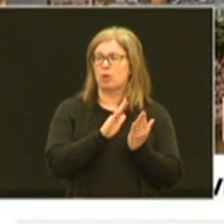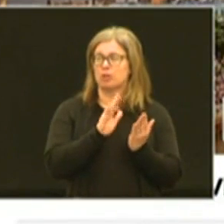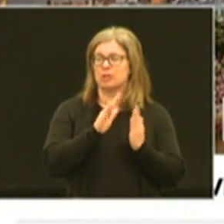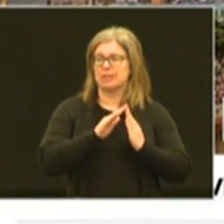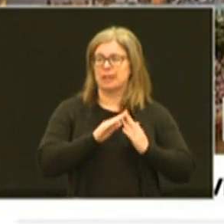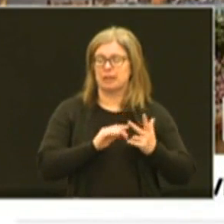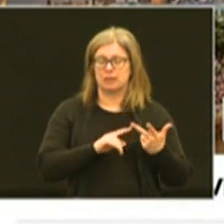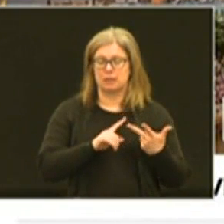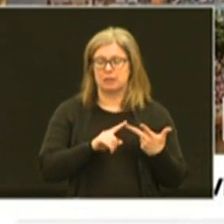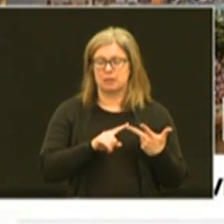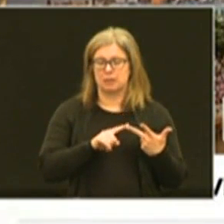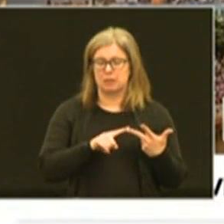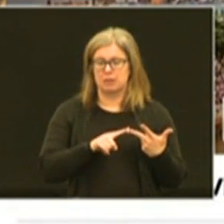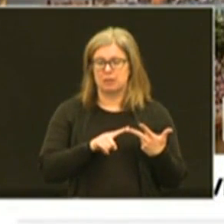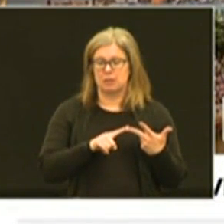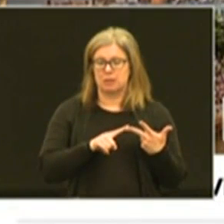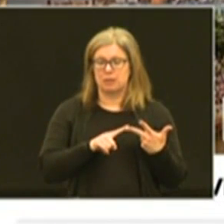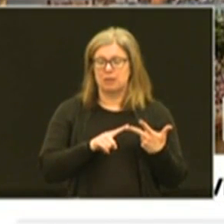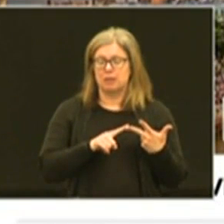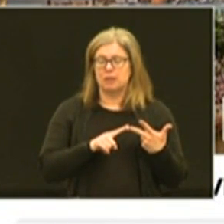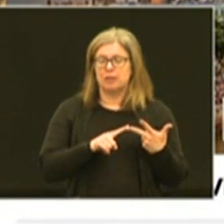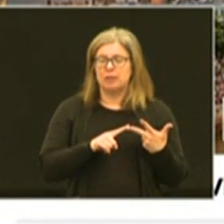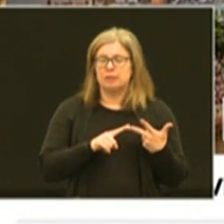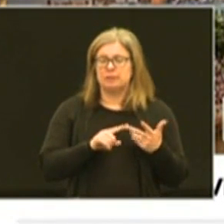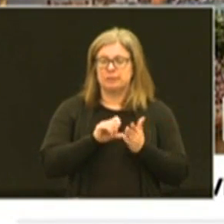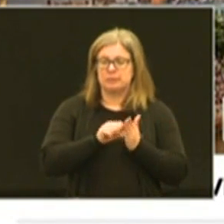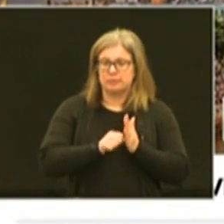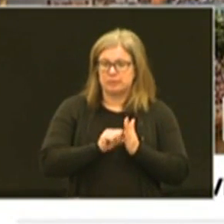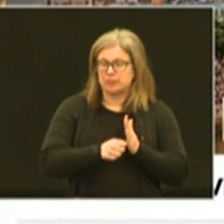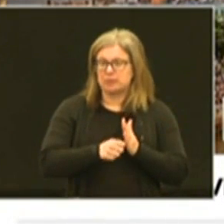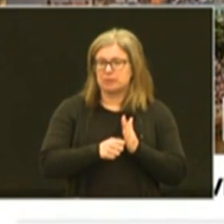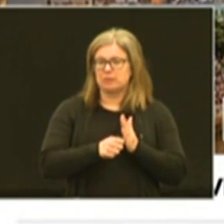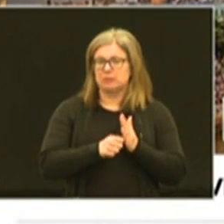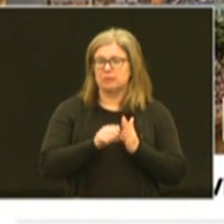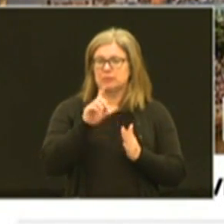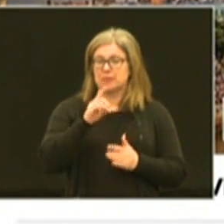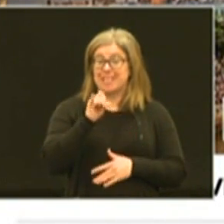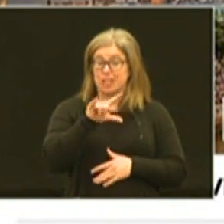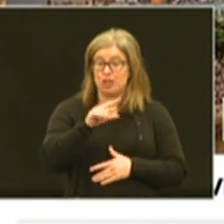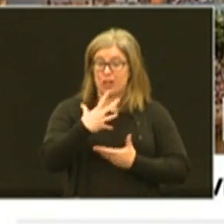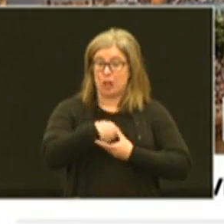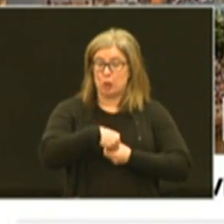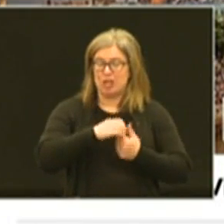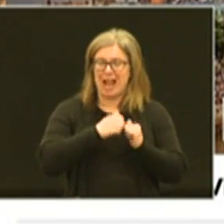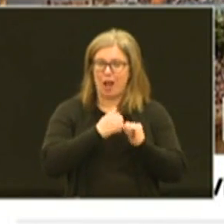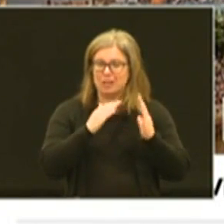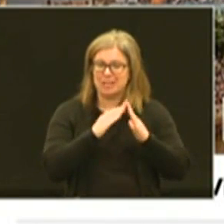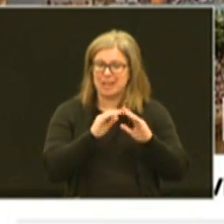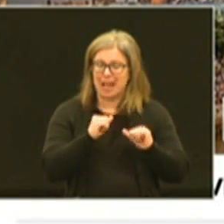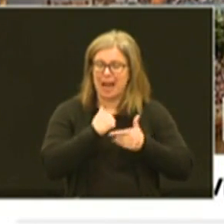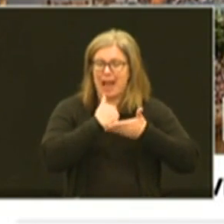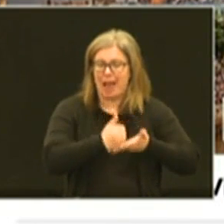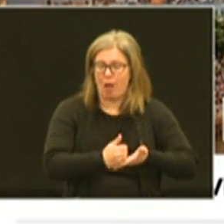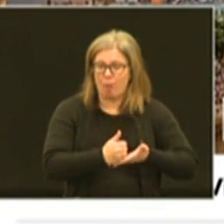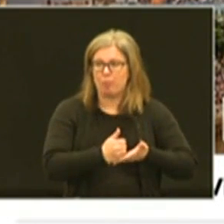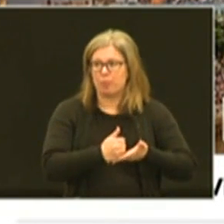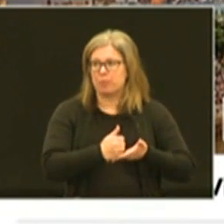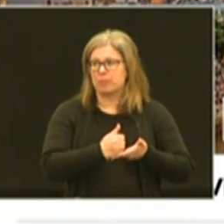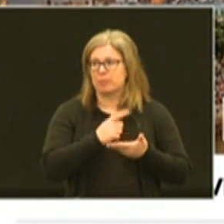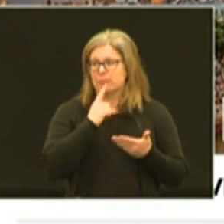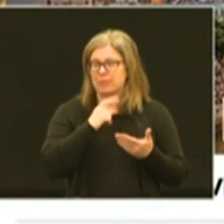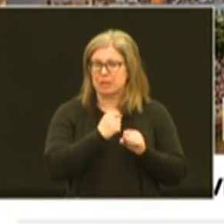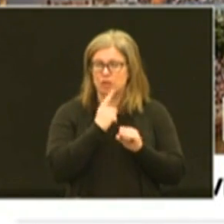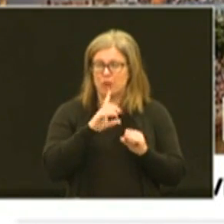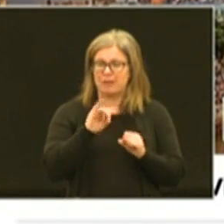the city and then the third was to emphasize digital inclusion and how the city could help make sure that we've got